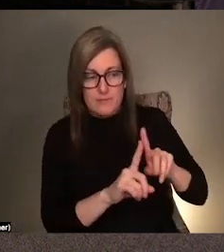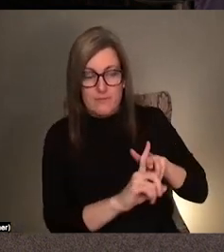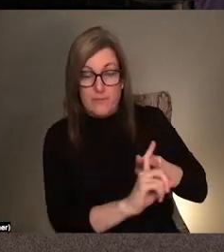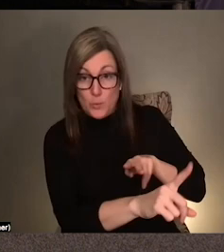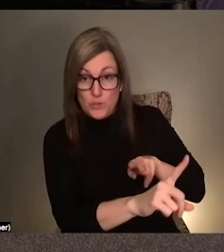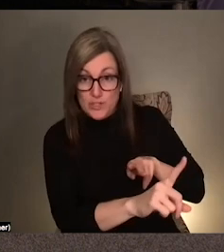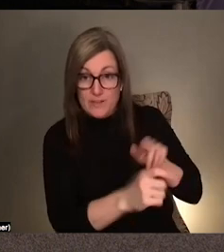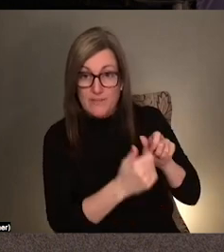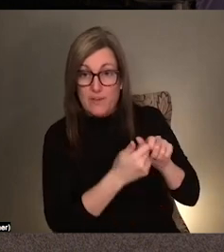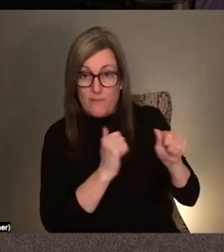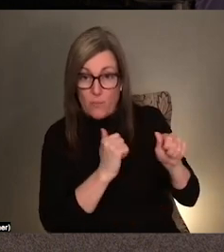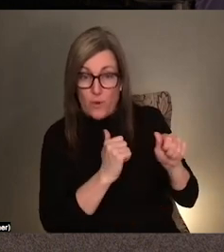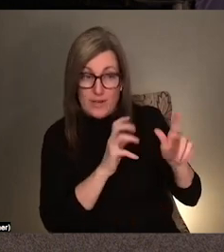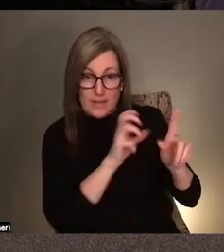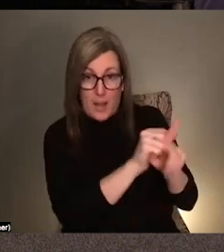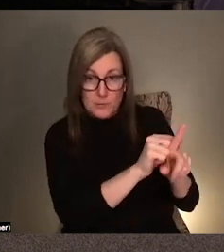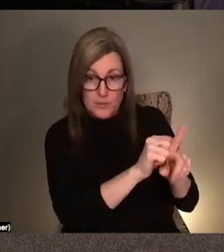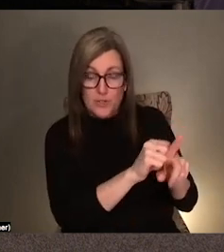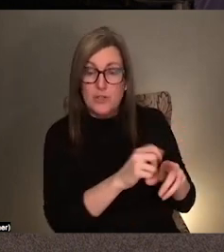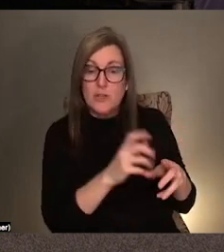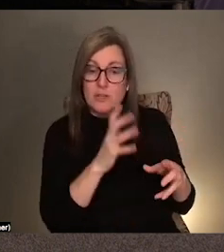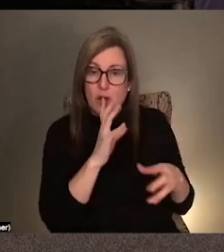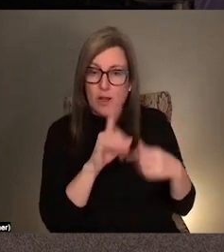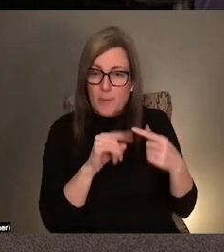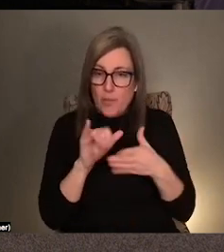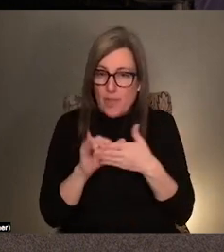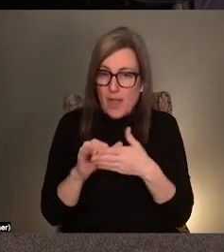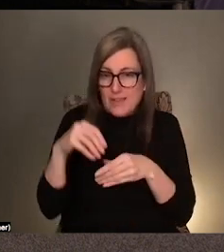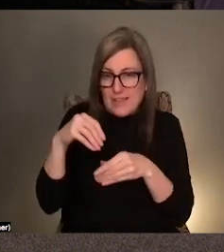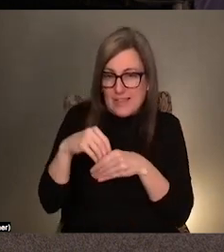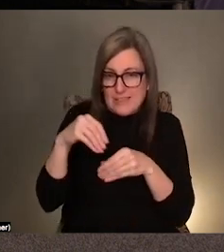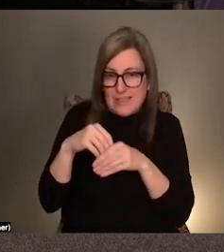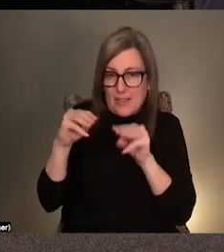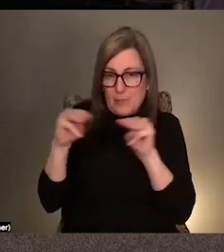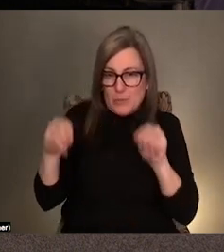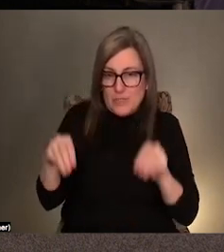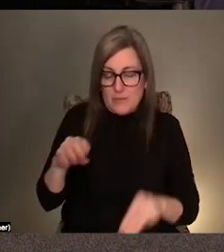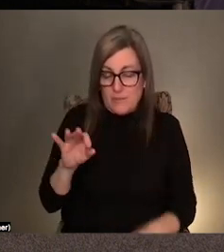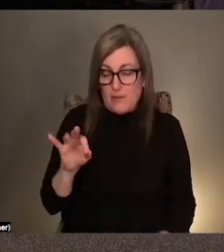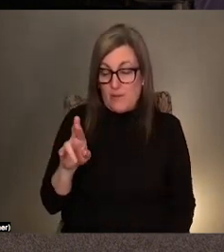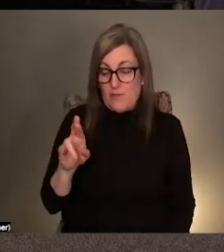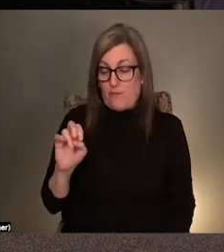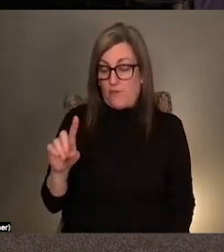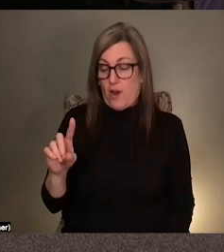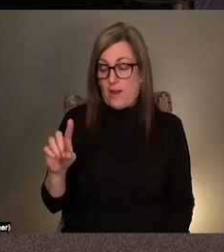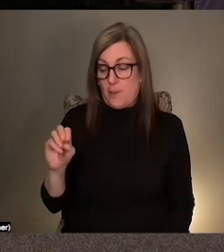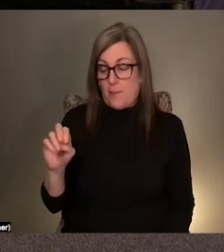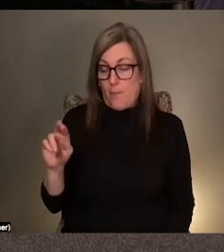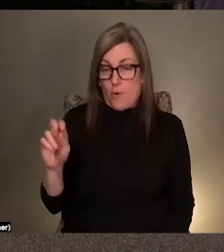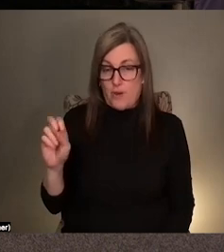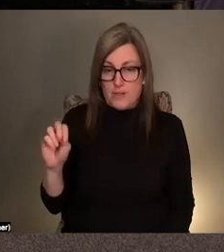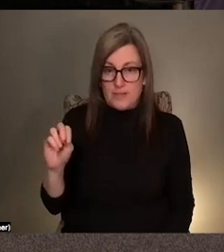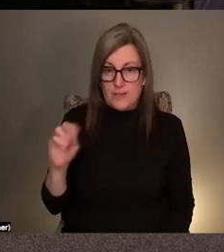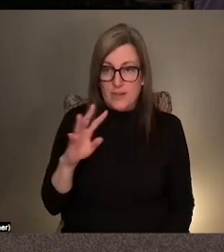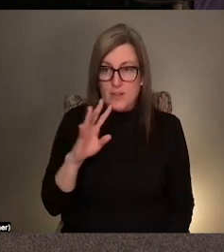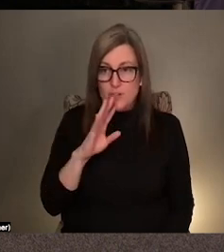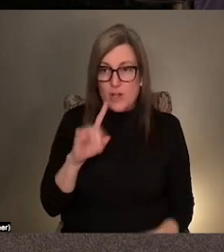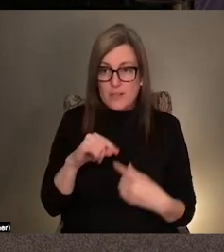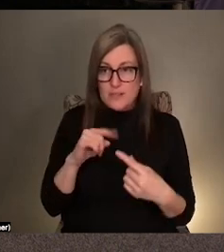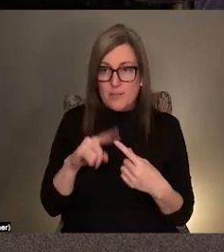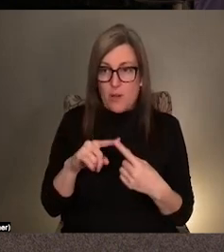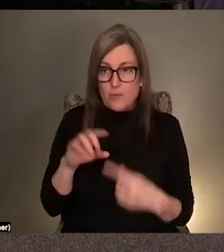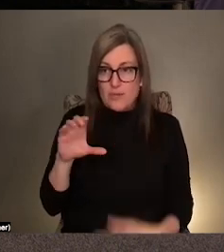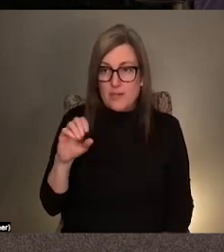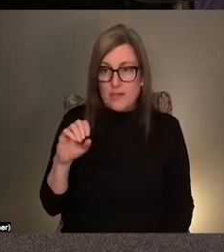think this is possible inside the museum. Fred Moten talks about complicity a lot that one can't necessarily rise above it, but